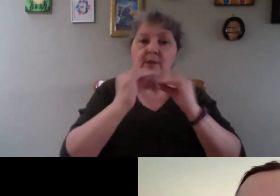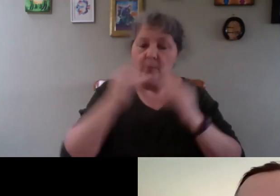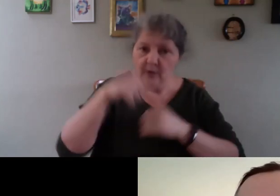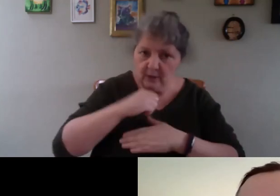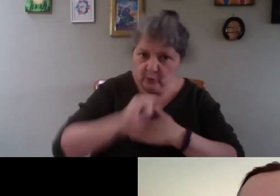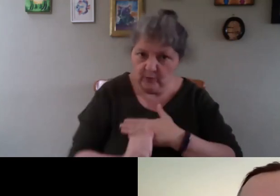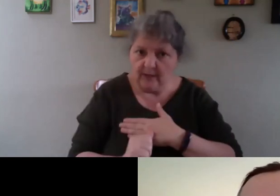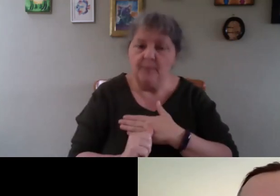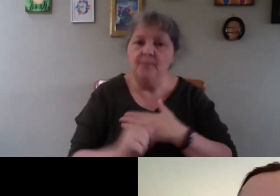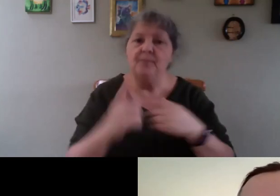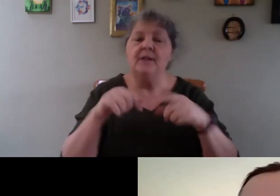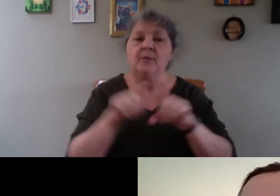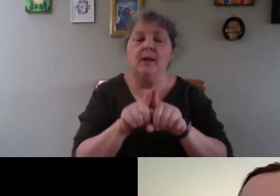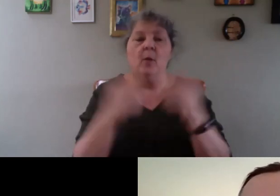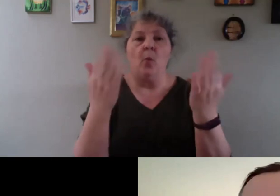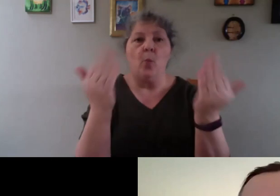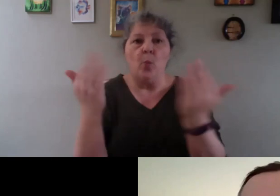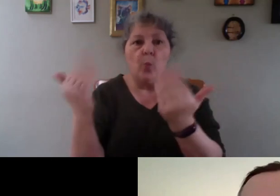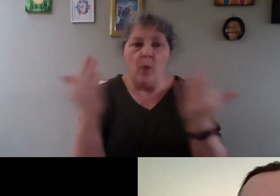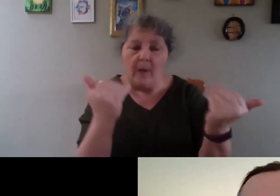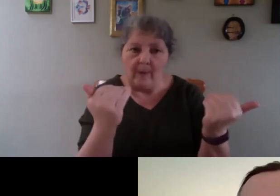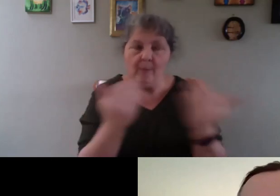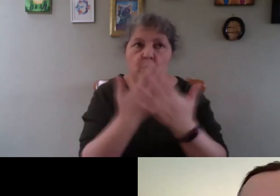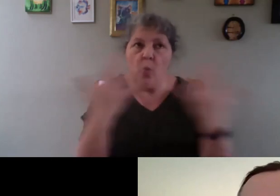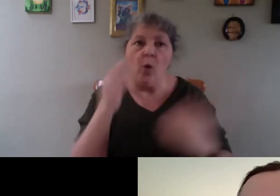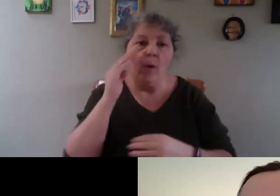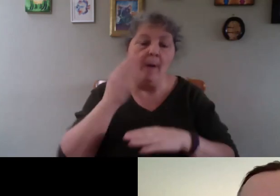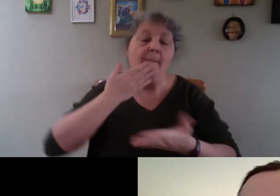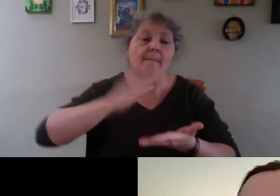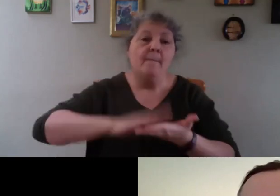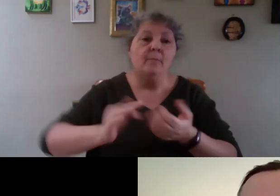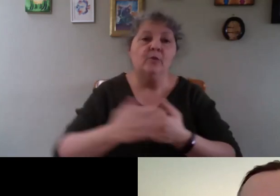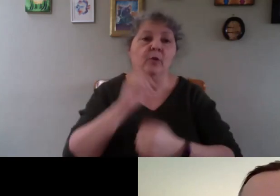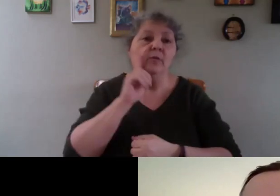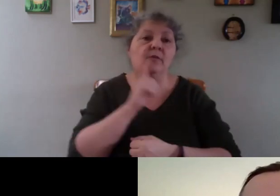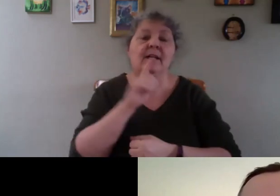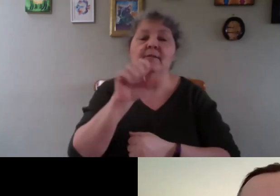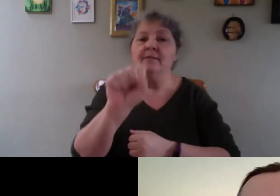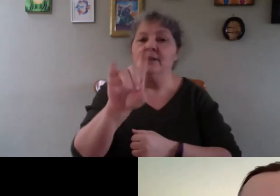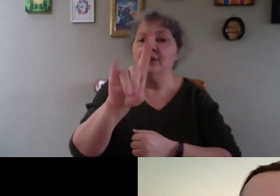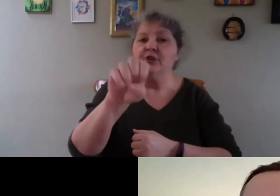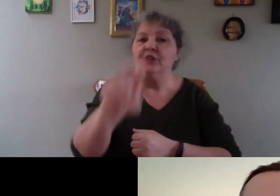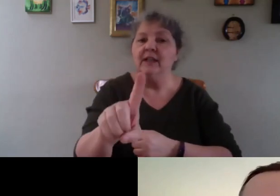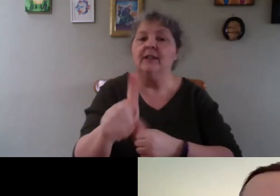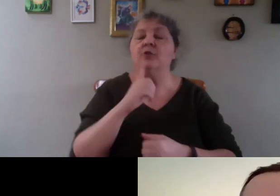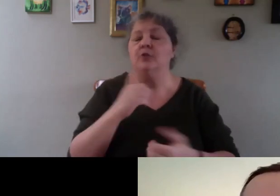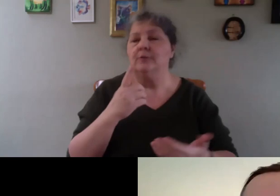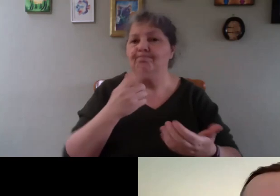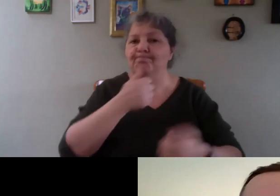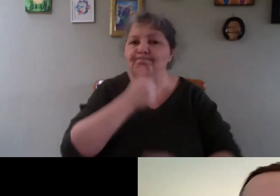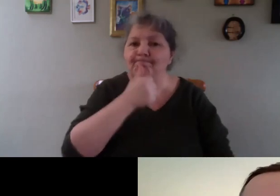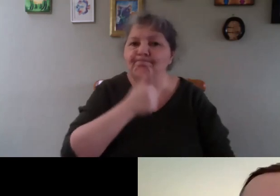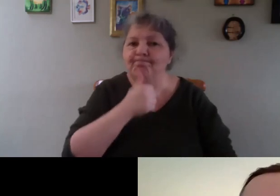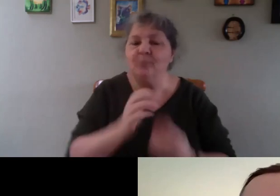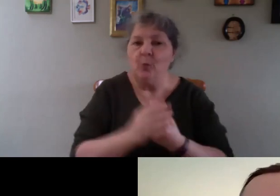And welcome to all the members of the DeafShed and anybody. So, just bear with us as we work out the camera